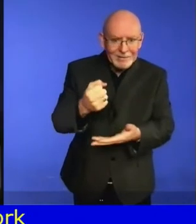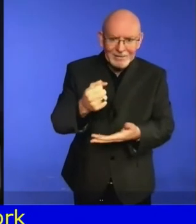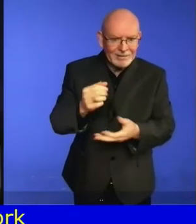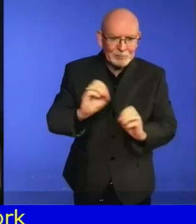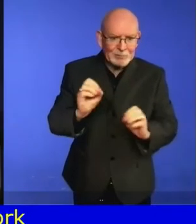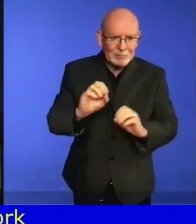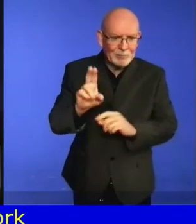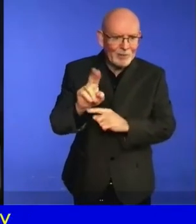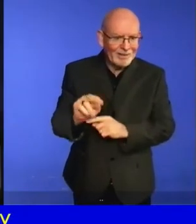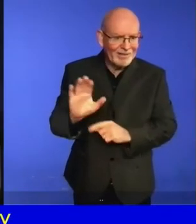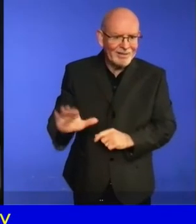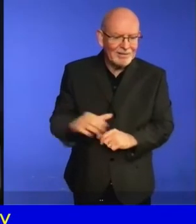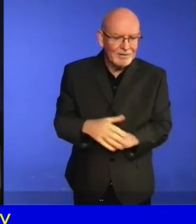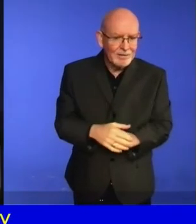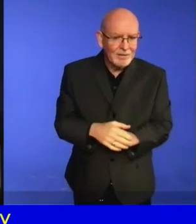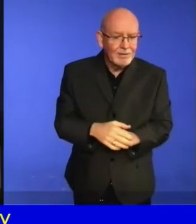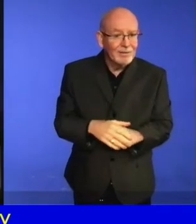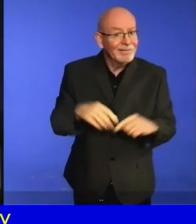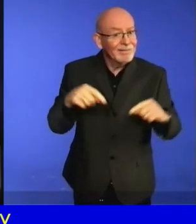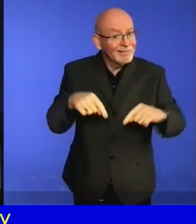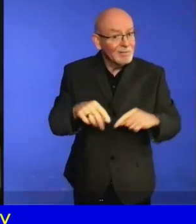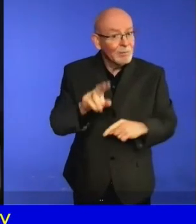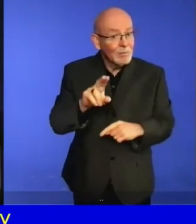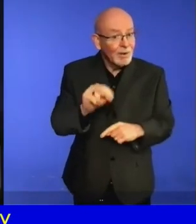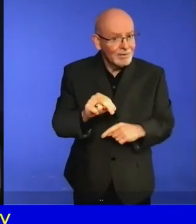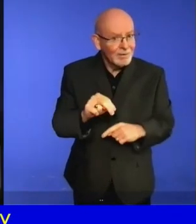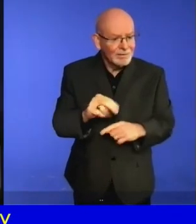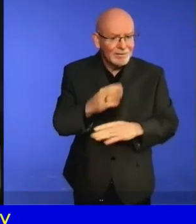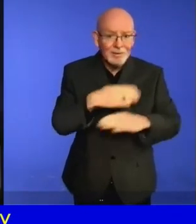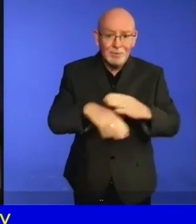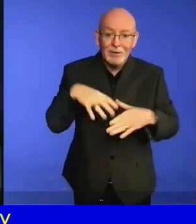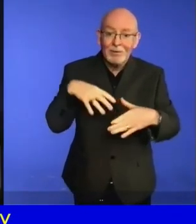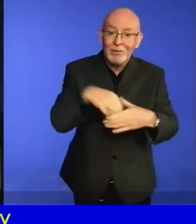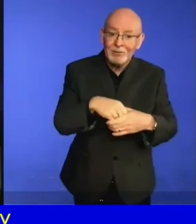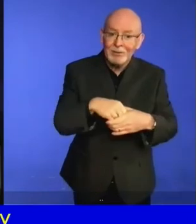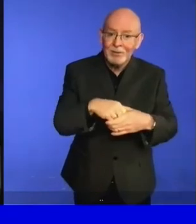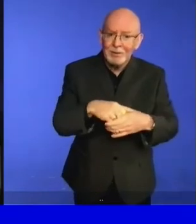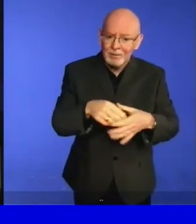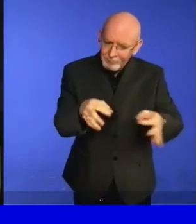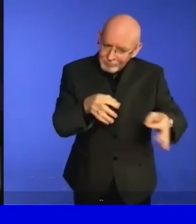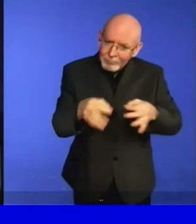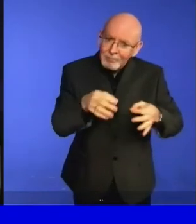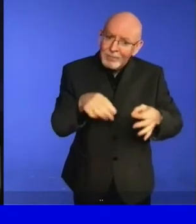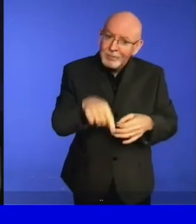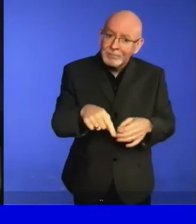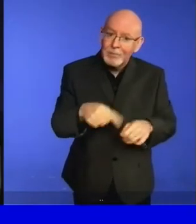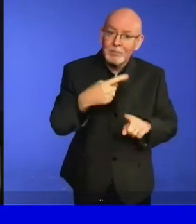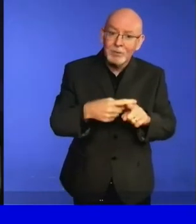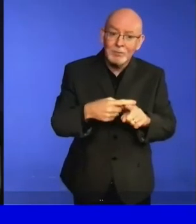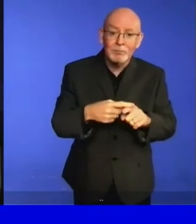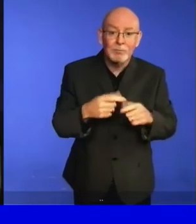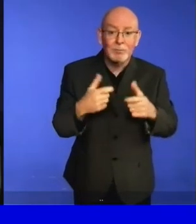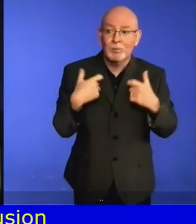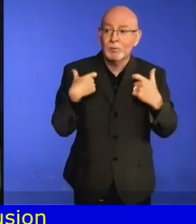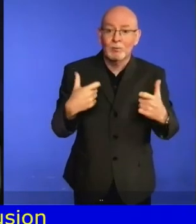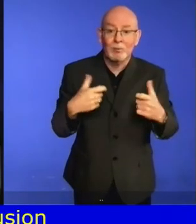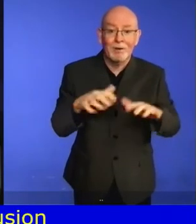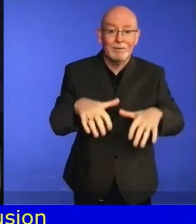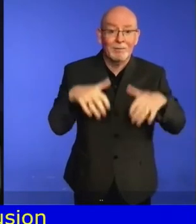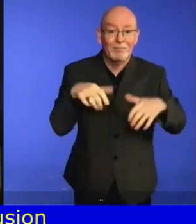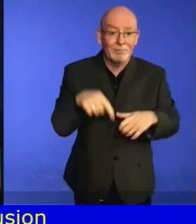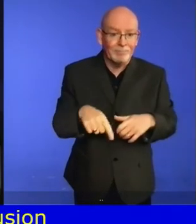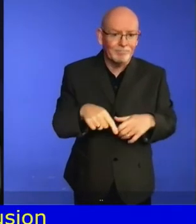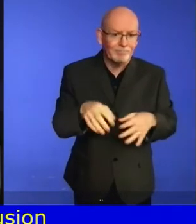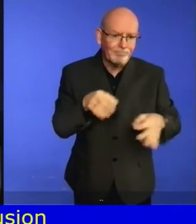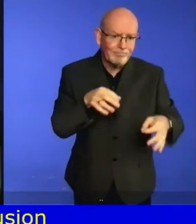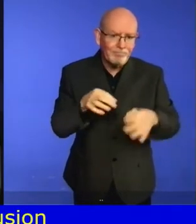68268 refer to the provision of reasonable accommodation, currently a sustainable framework for the provision